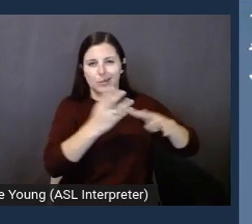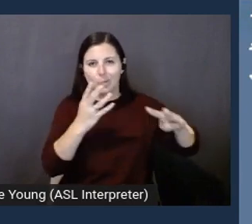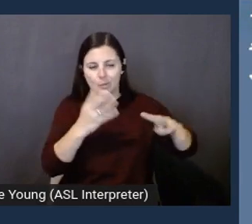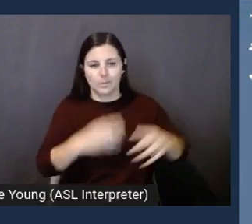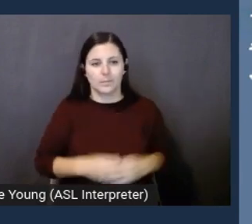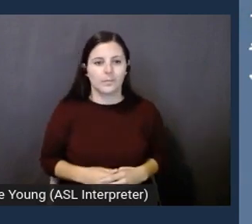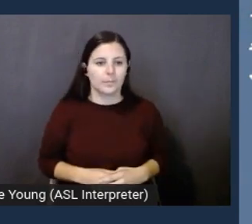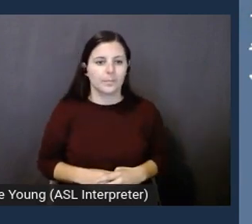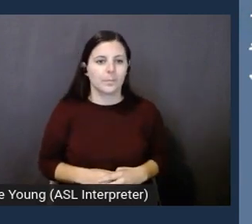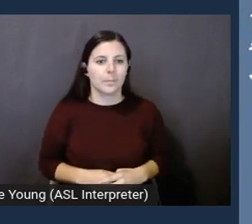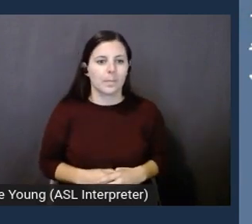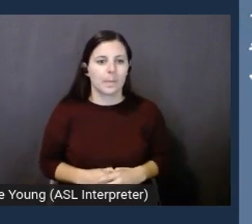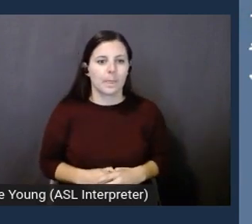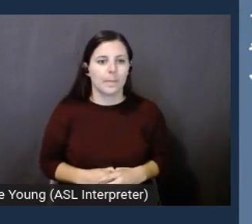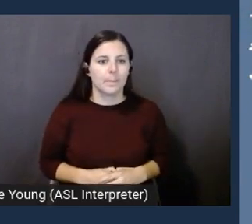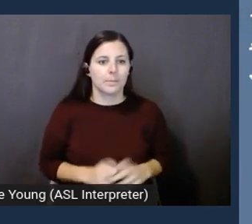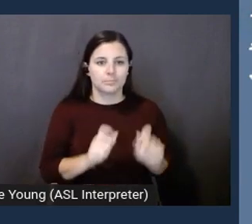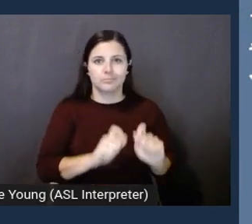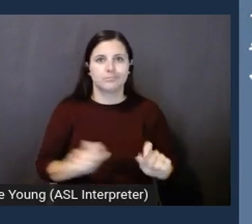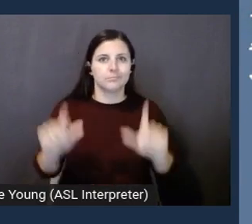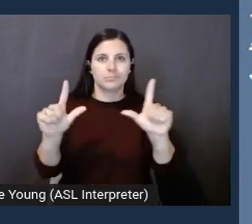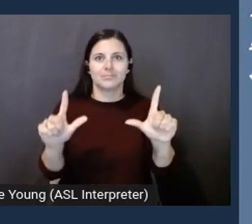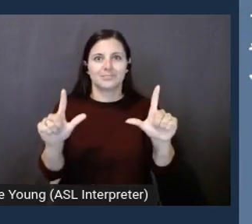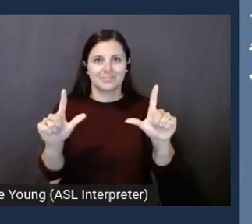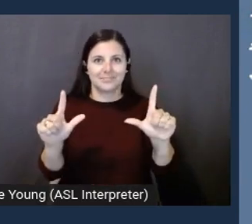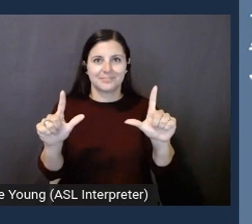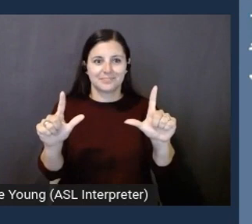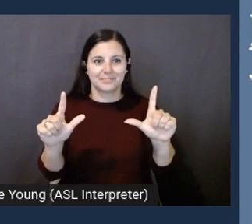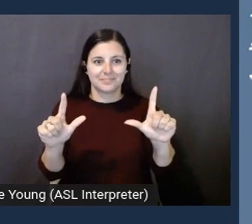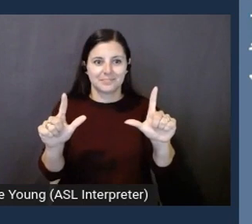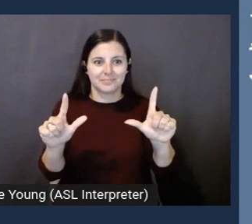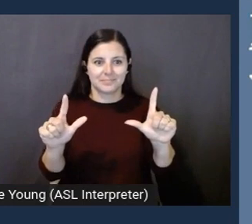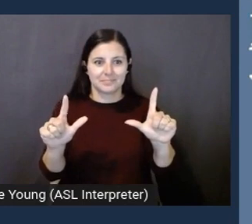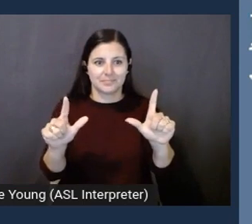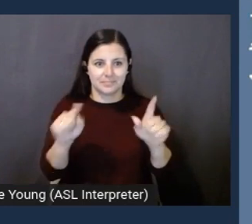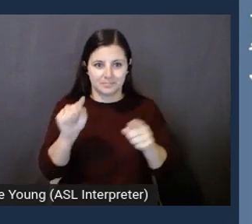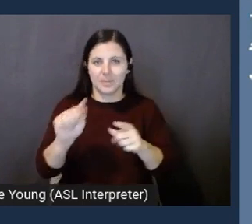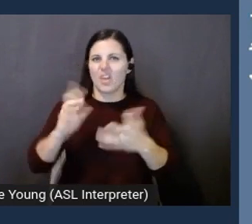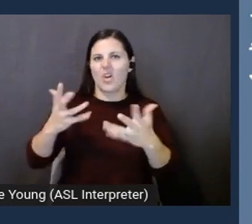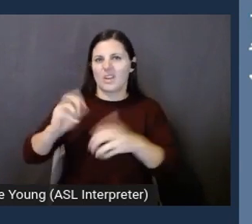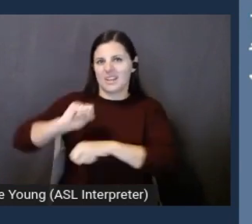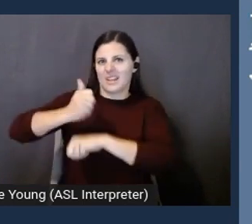Once have this particular queue configured,